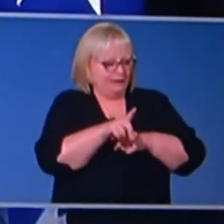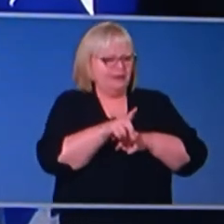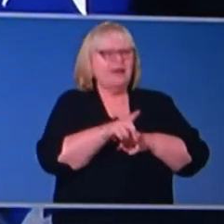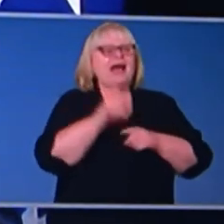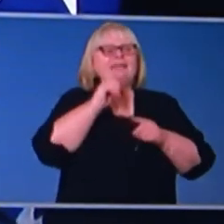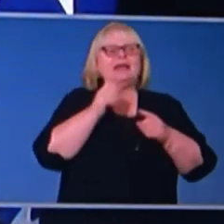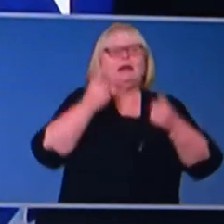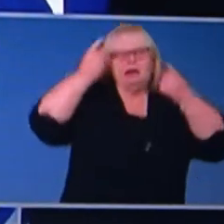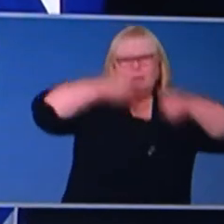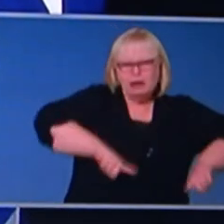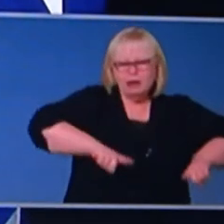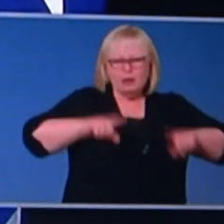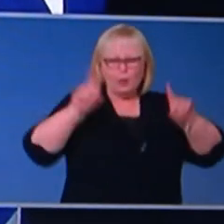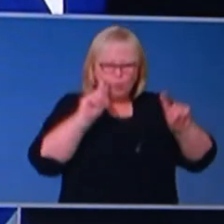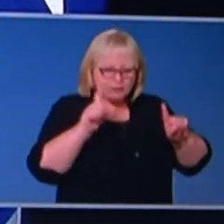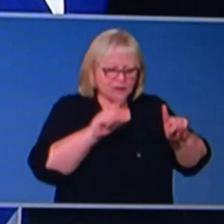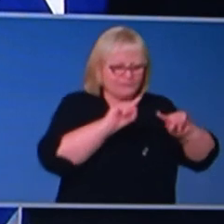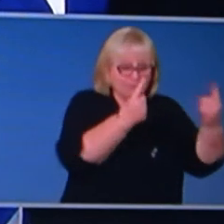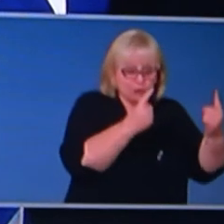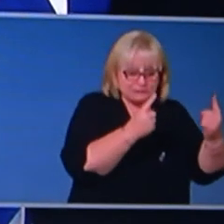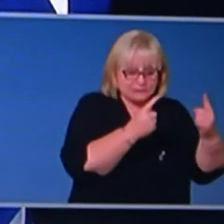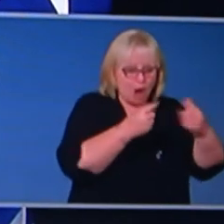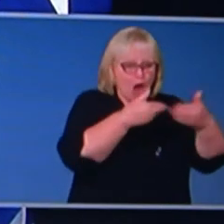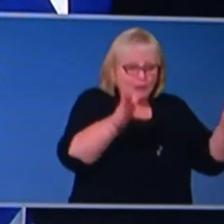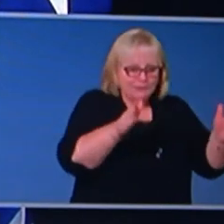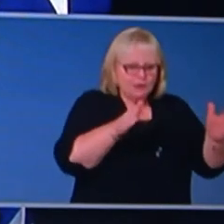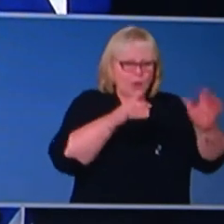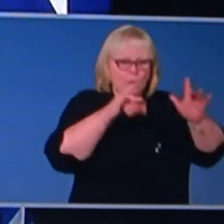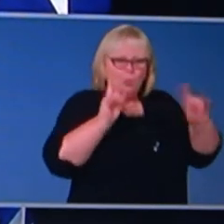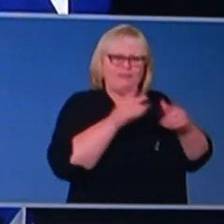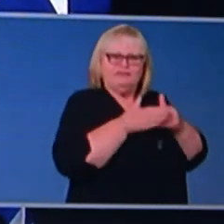work through the many things that have to be resolved in order to make those decisions.